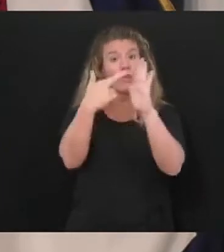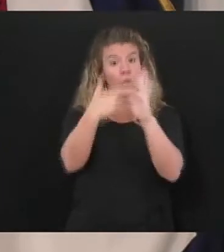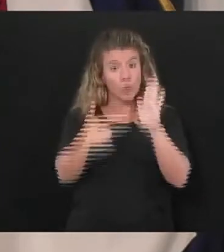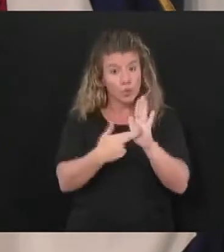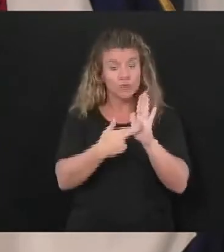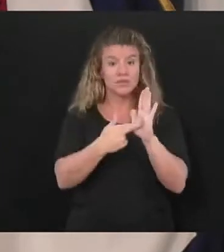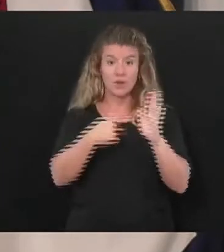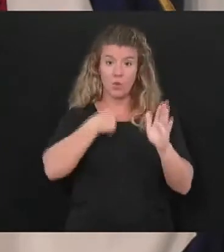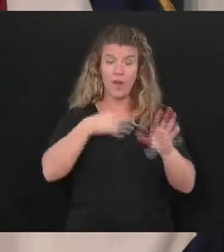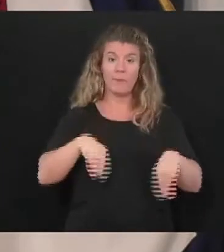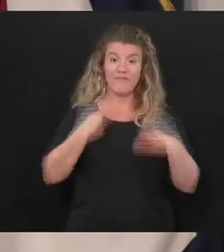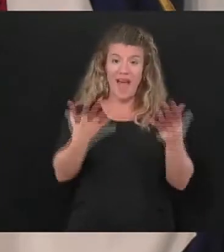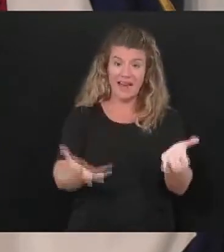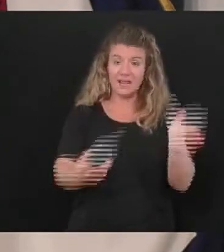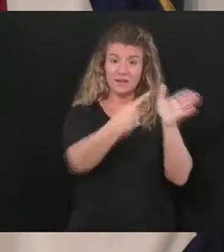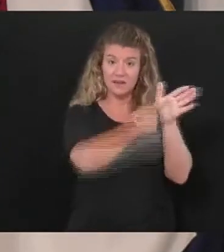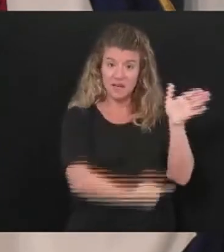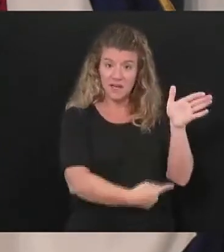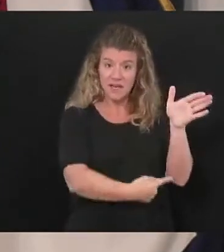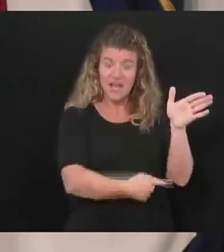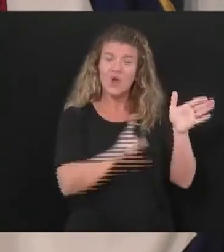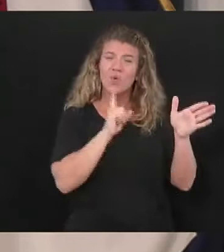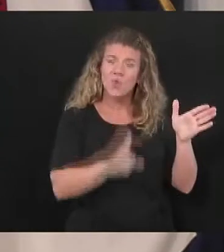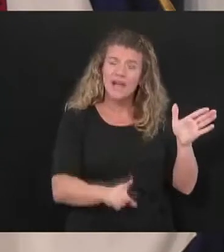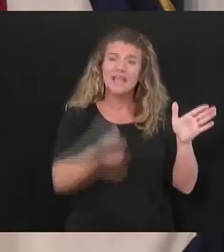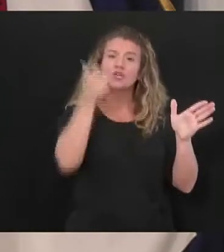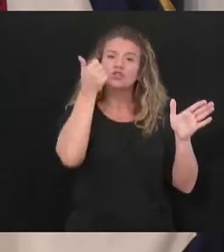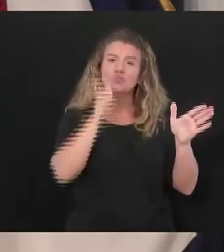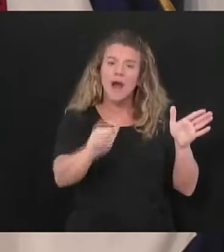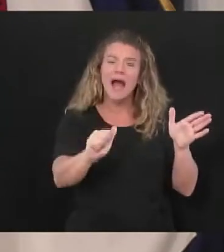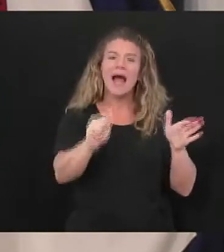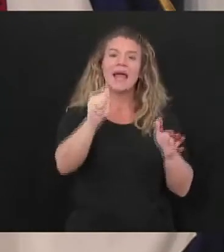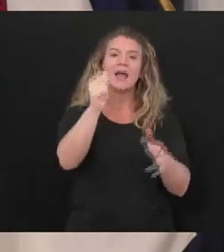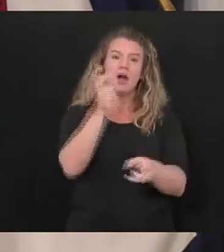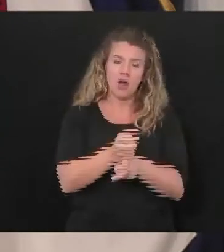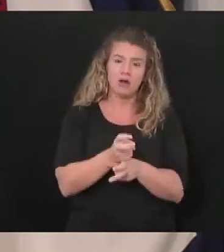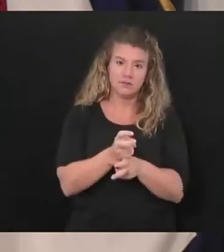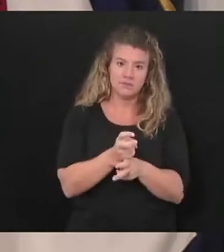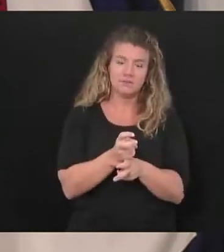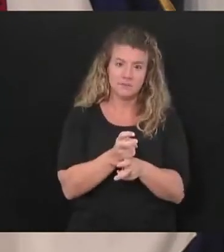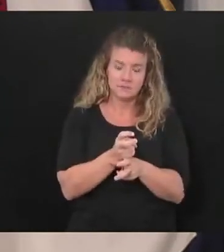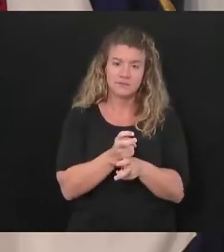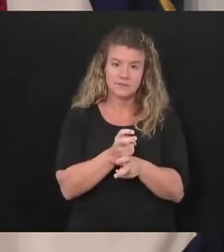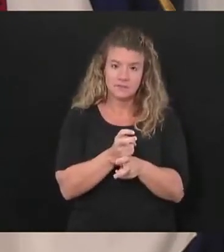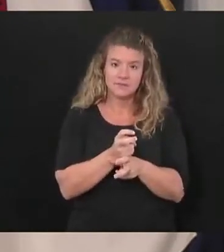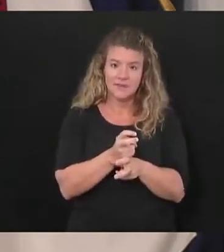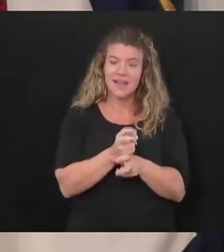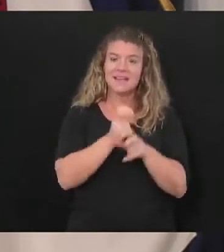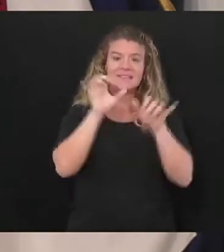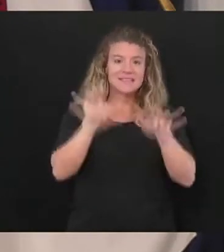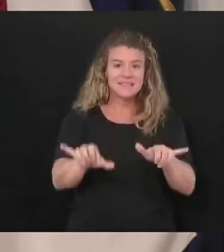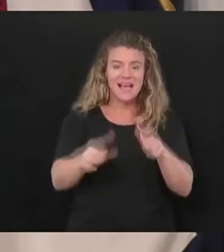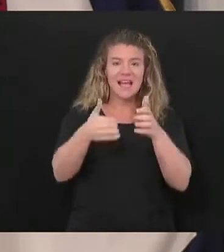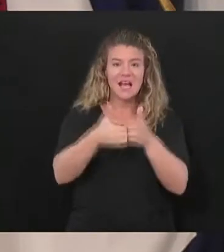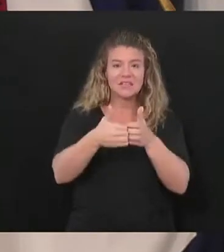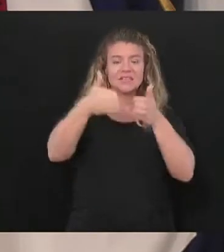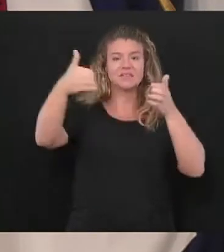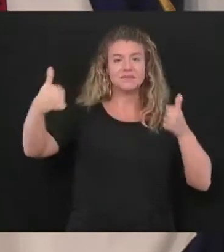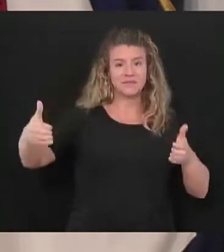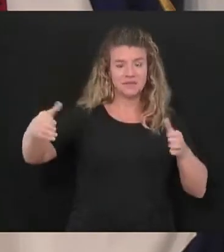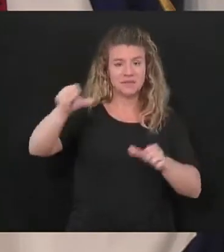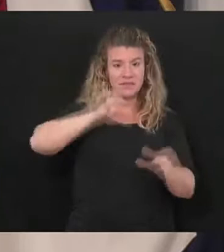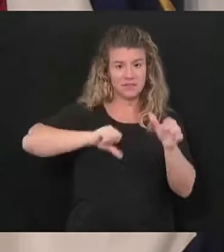there to really, really try very, very hard to stay that social distance away.